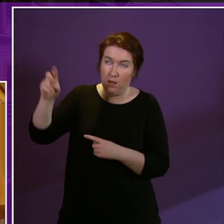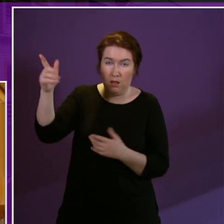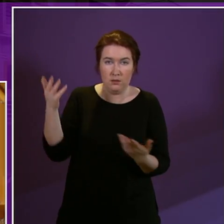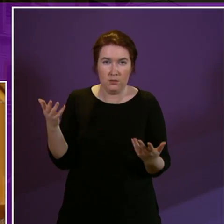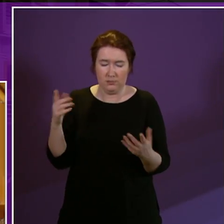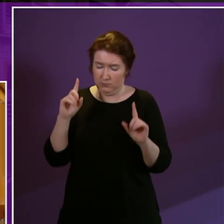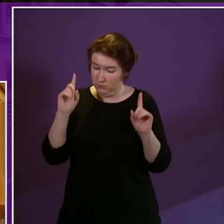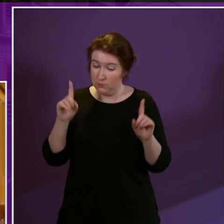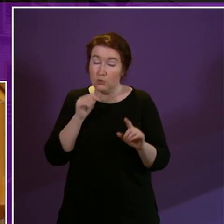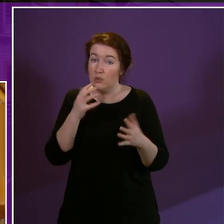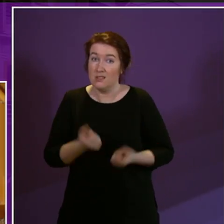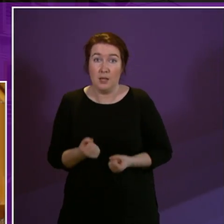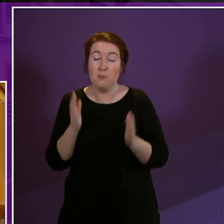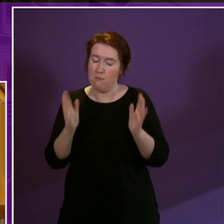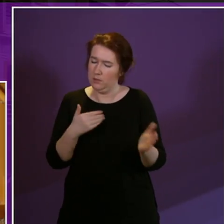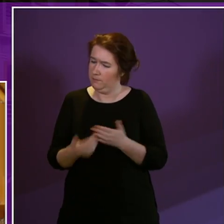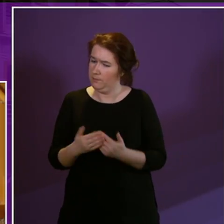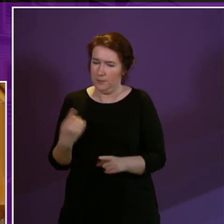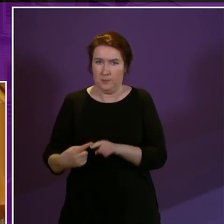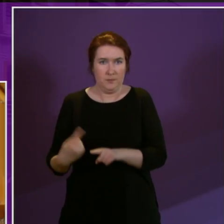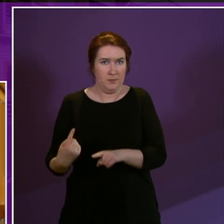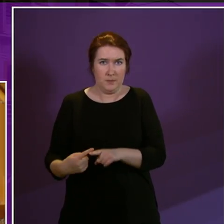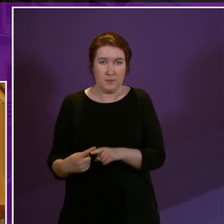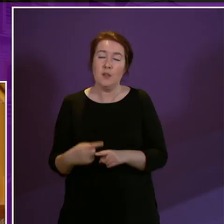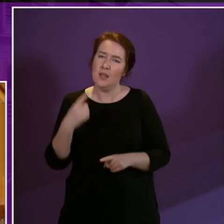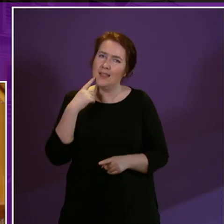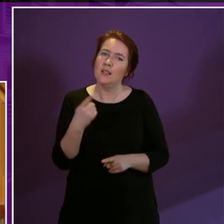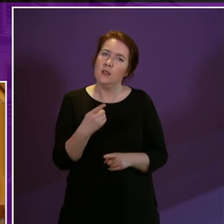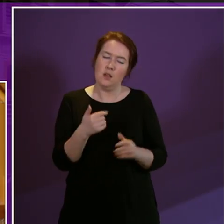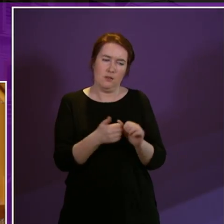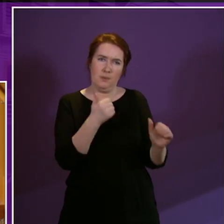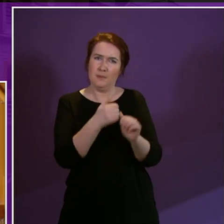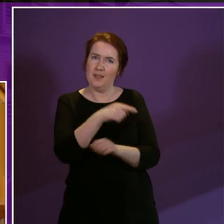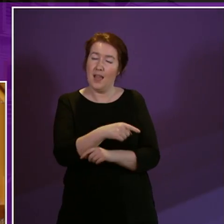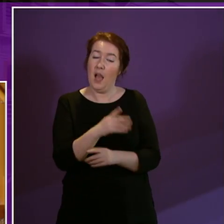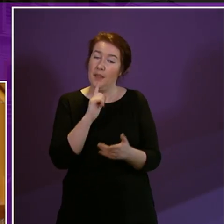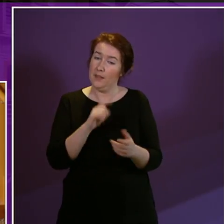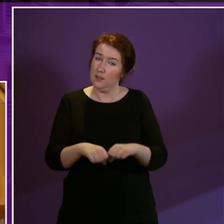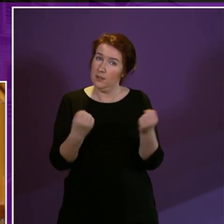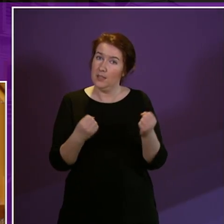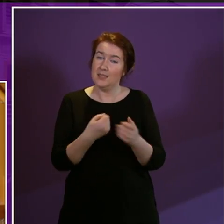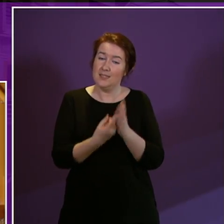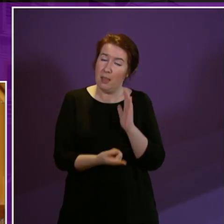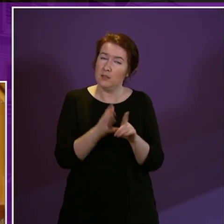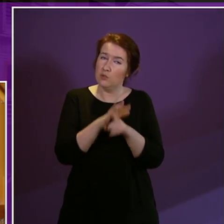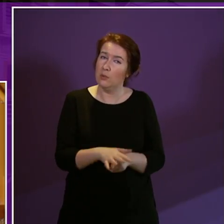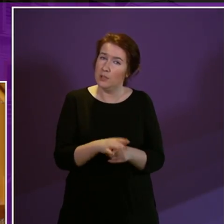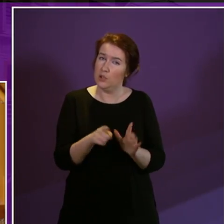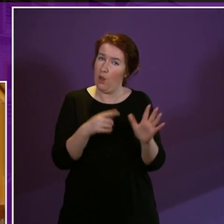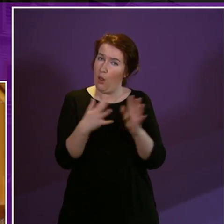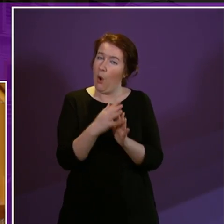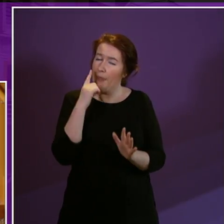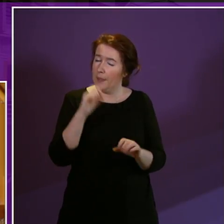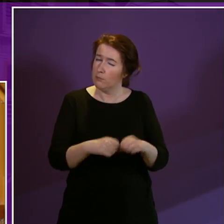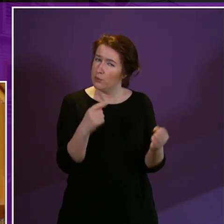be addressed at the earliest opportunity I believe operators may have broken disability discrimination legislation and I hope in responding